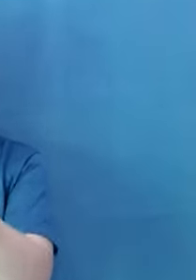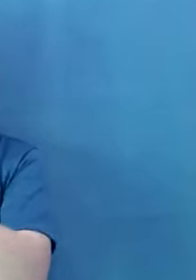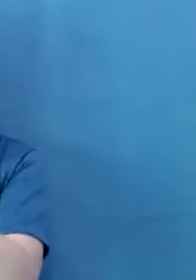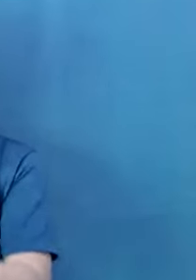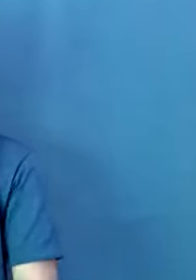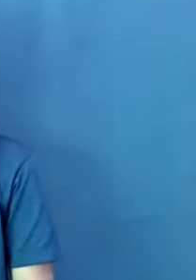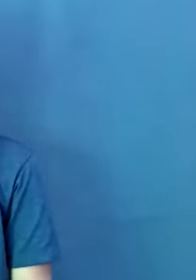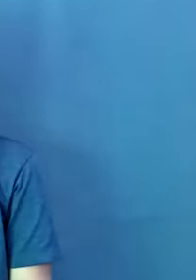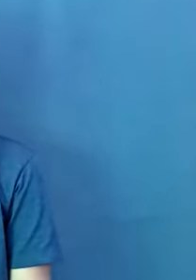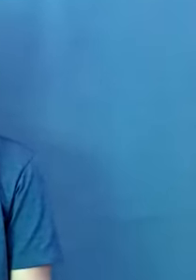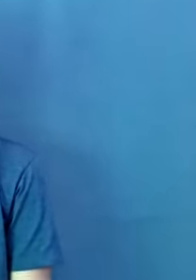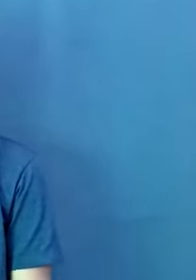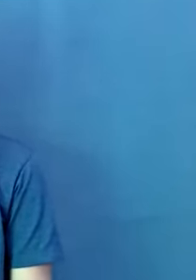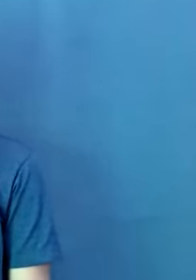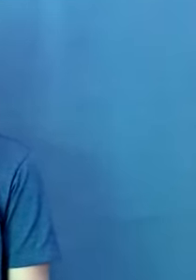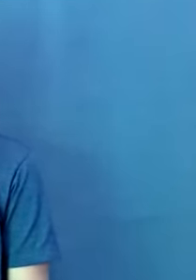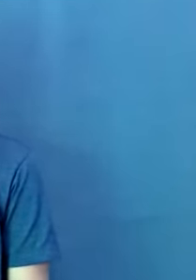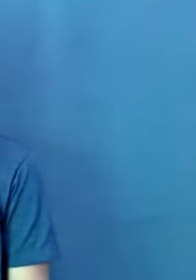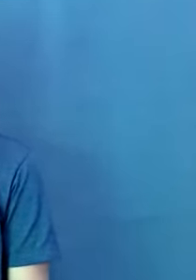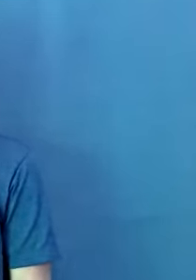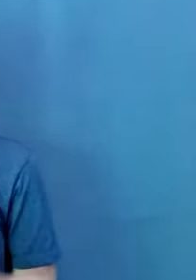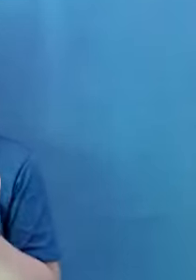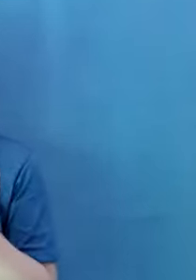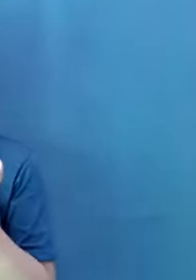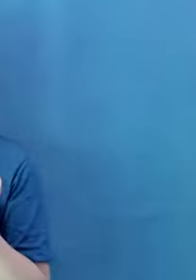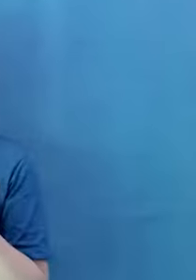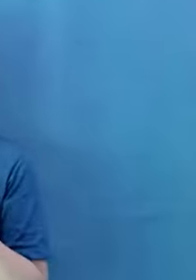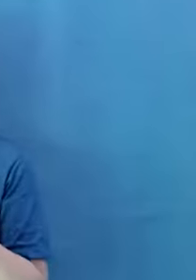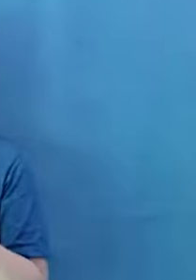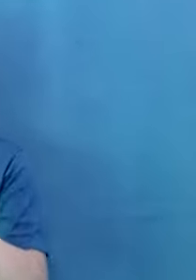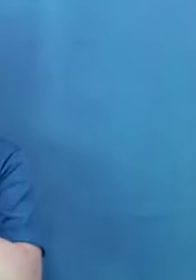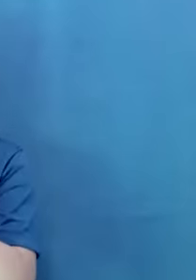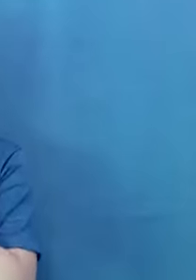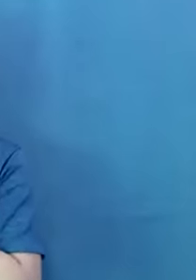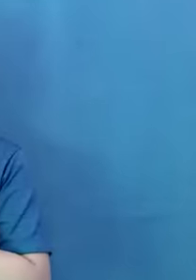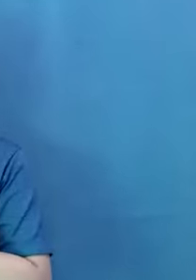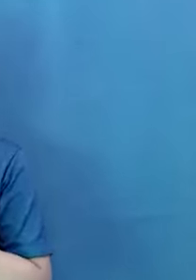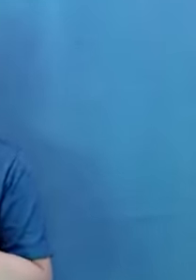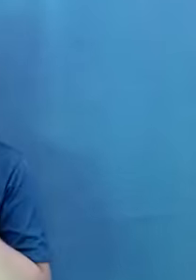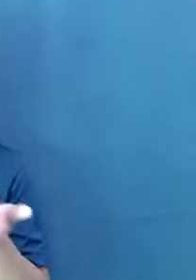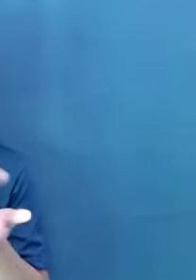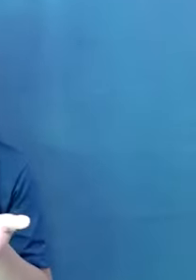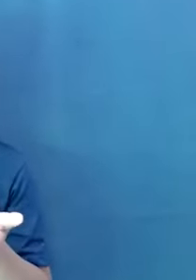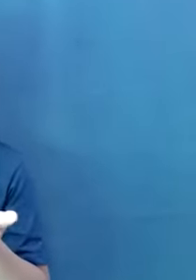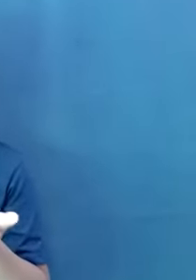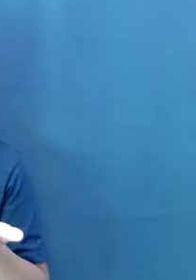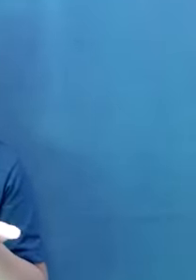make kind, little differentiation on accessibility and reasonable accommodation. Not to confuse everyone,